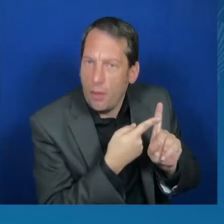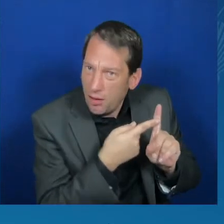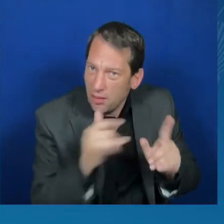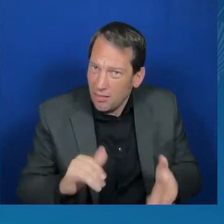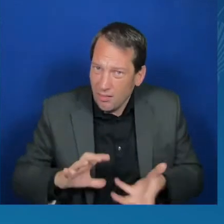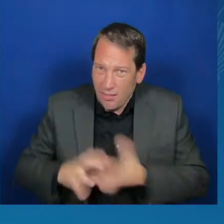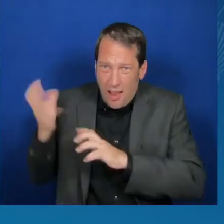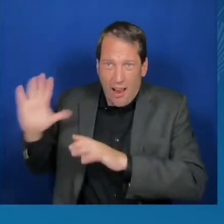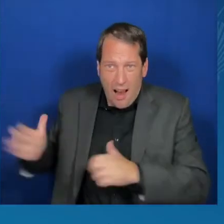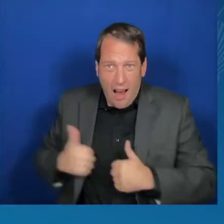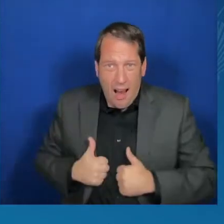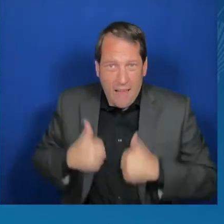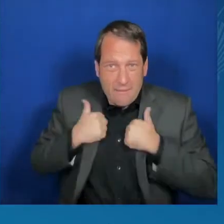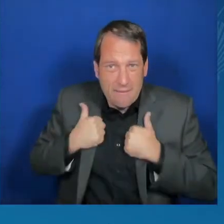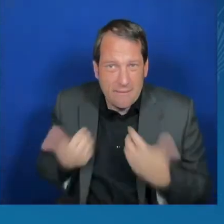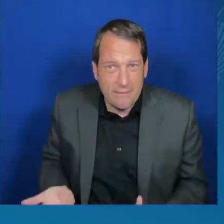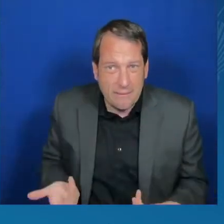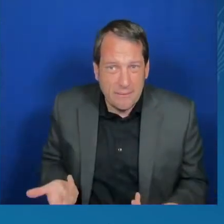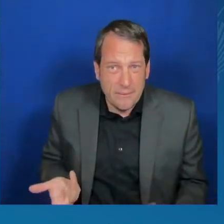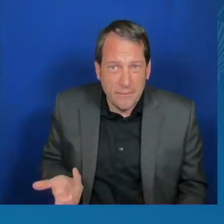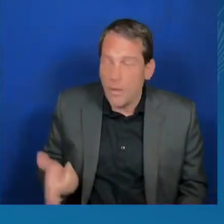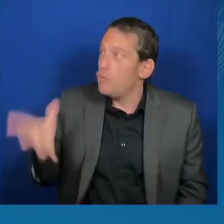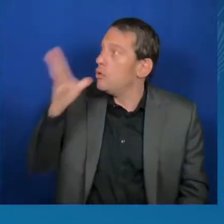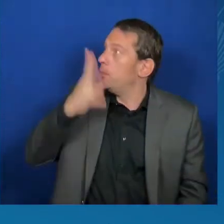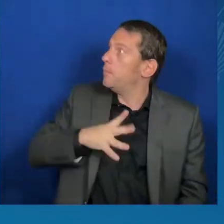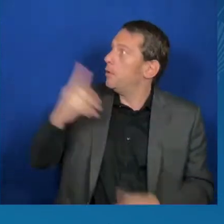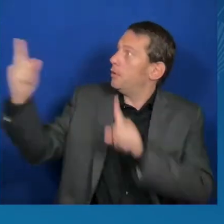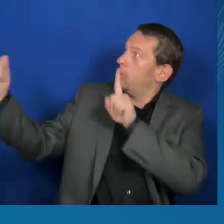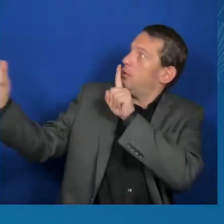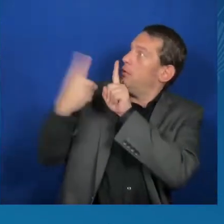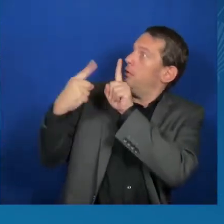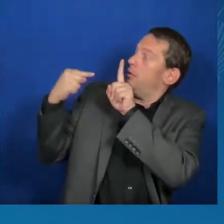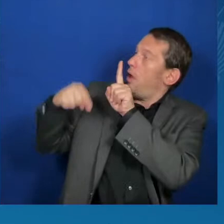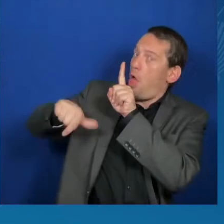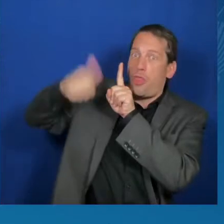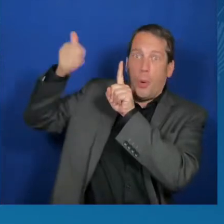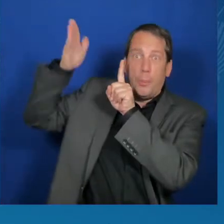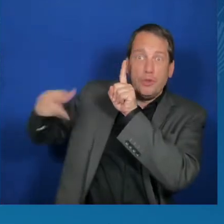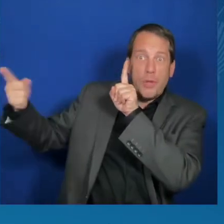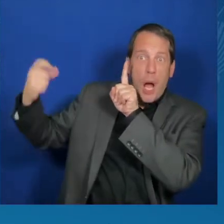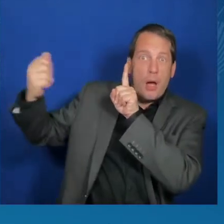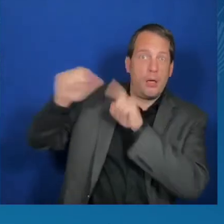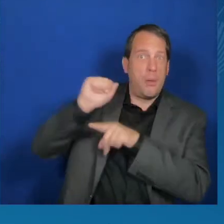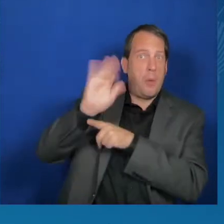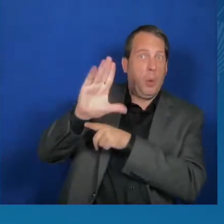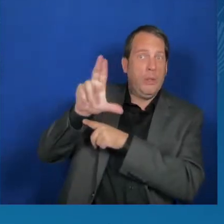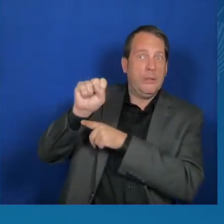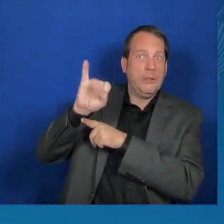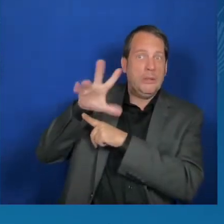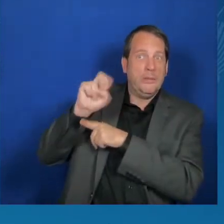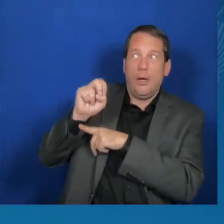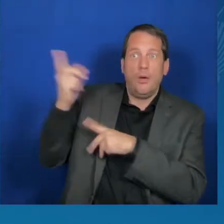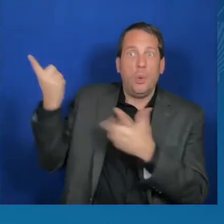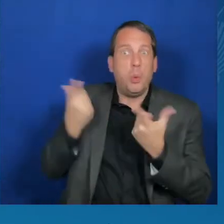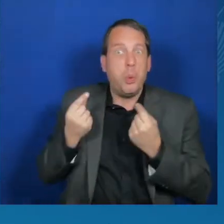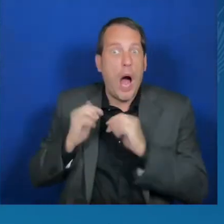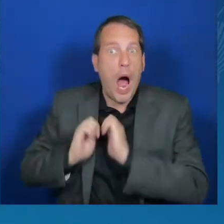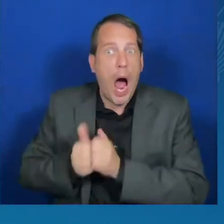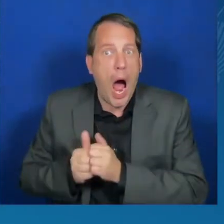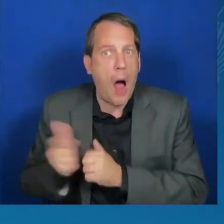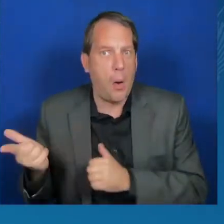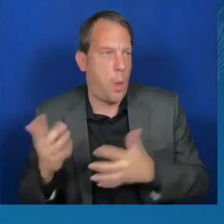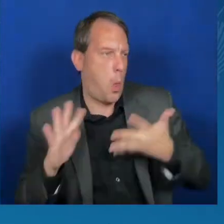deep-fake photographs, is that not existential for her? Or, when a young